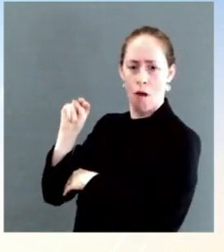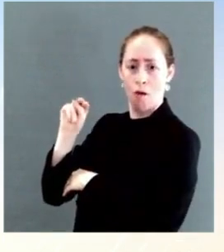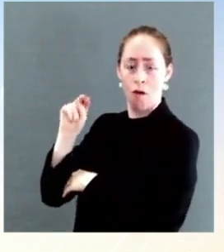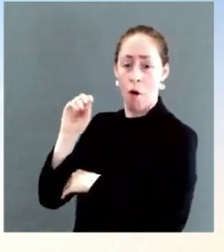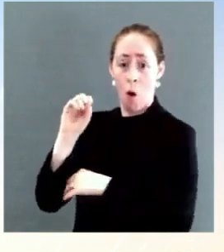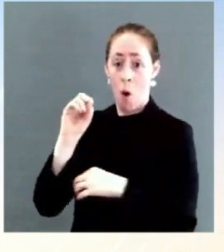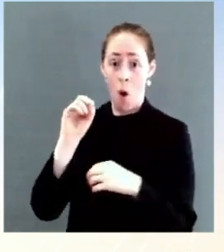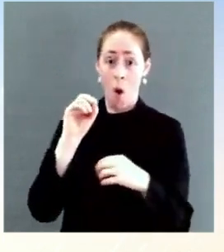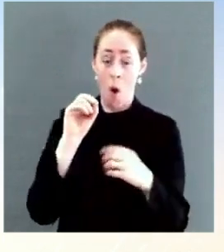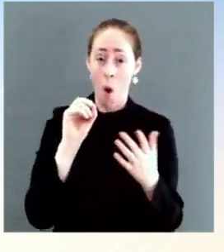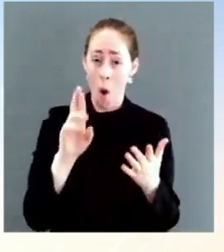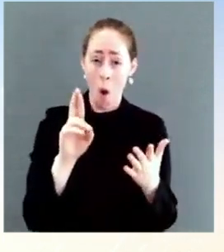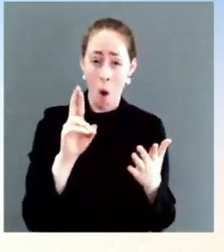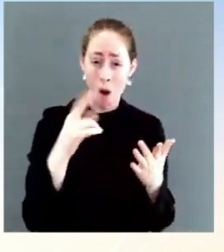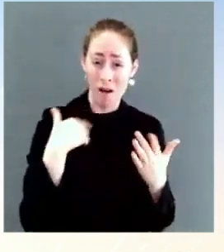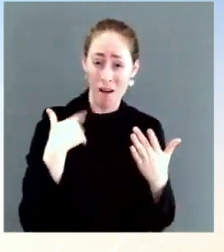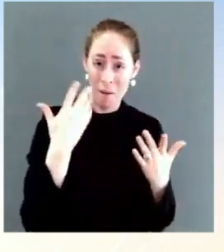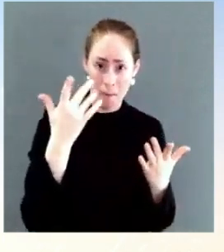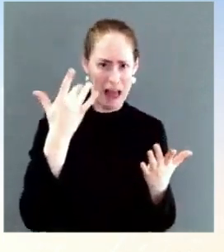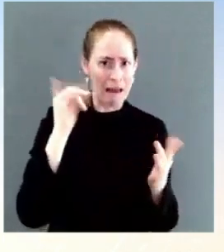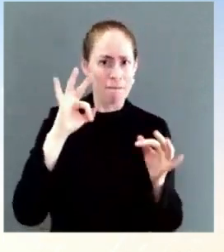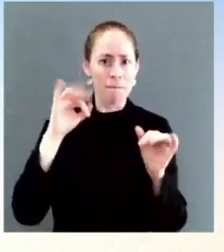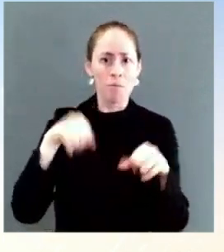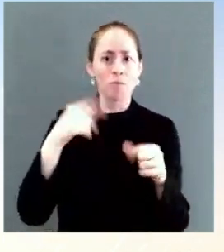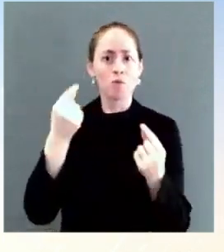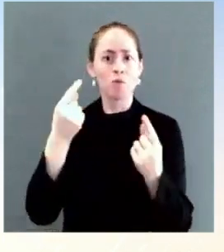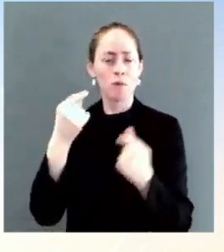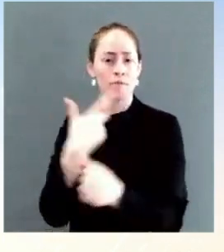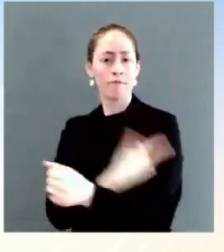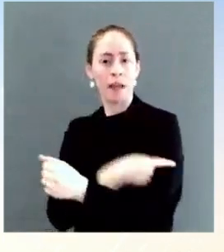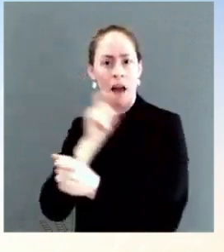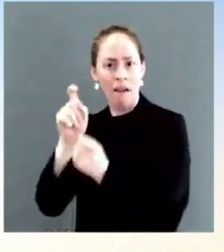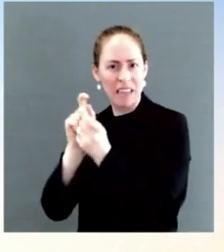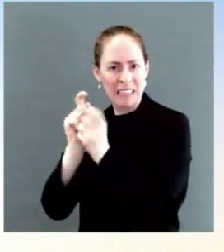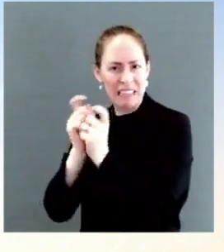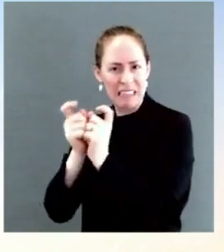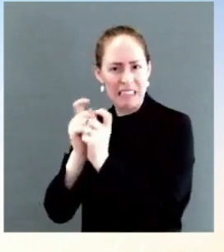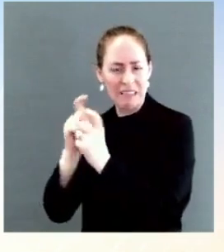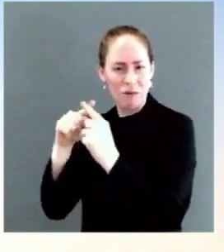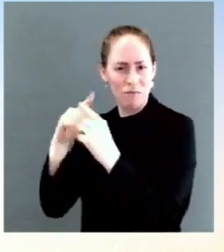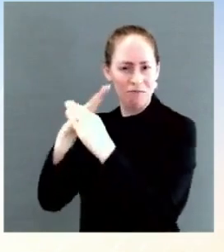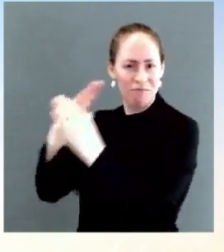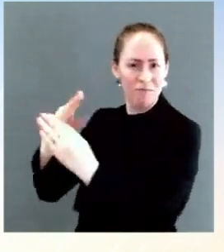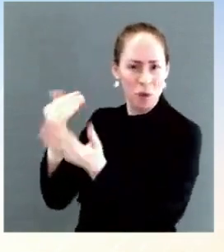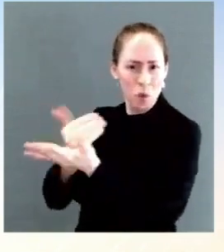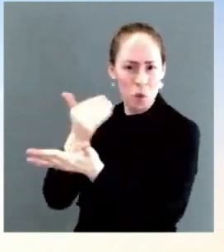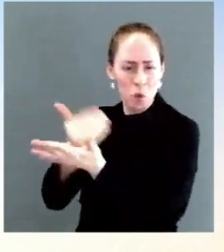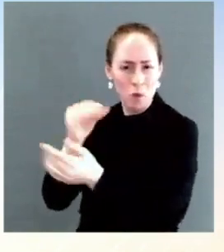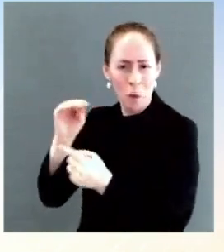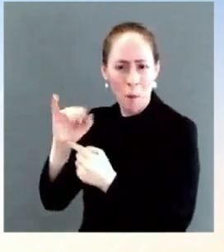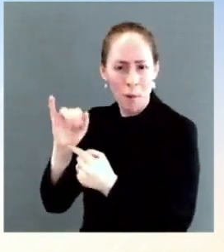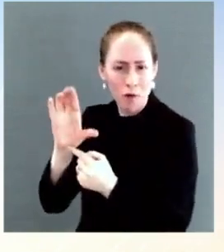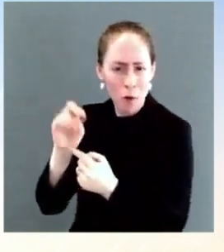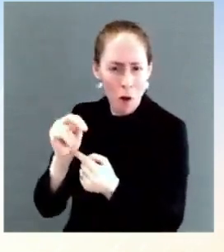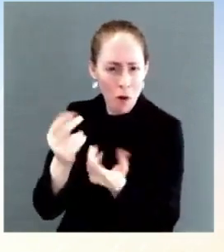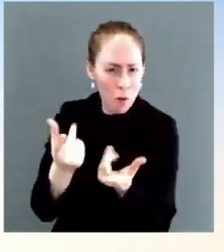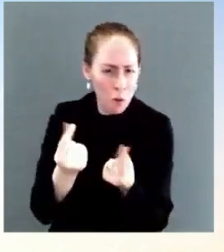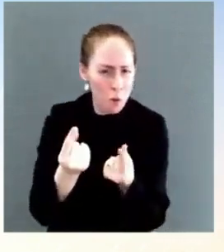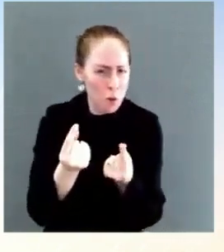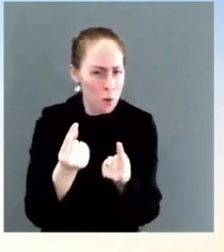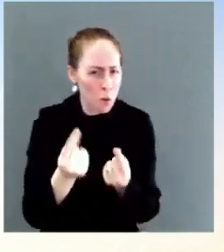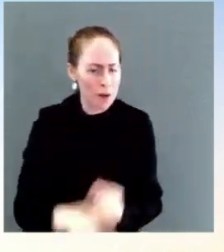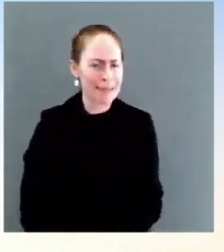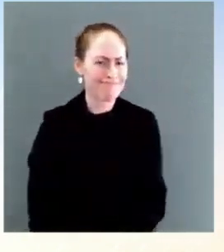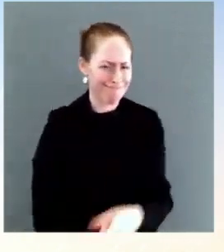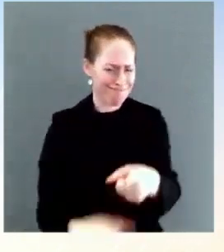be waiting. People say, well, if we're going to have a booster-specific vaccine, should we wait? If you are eligible, namely